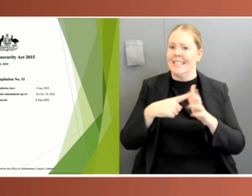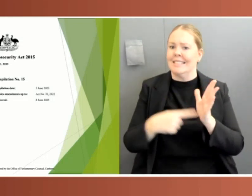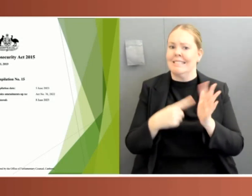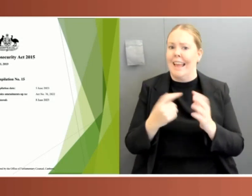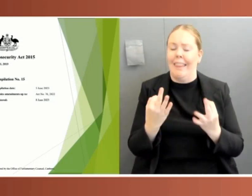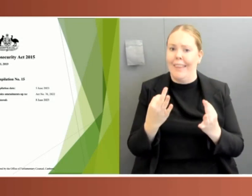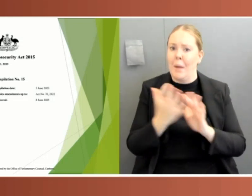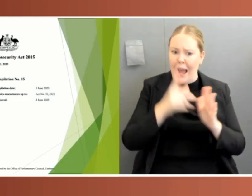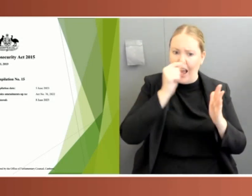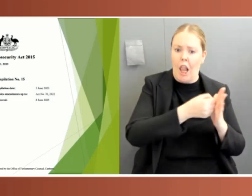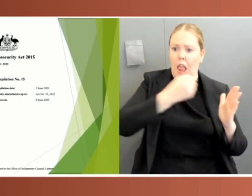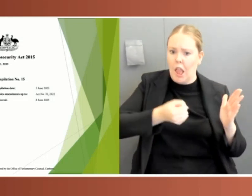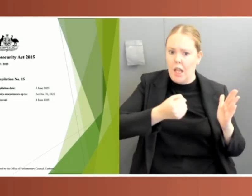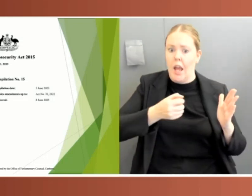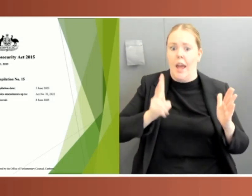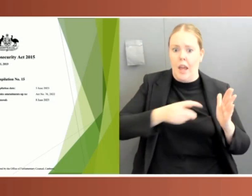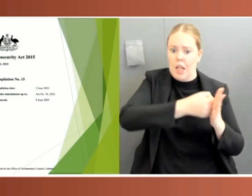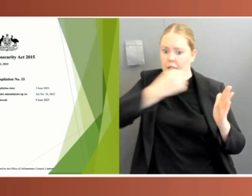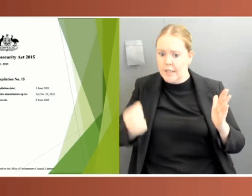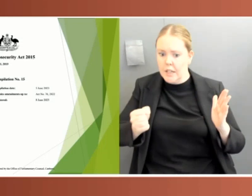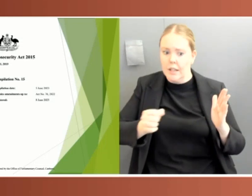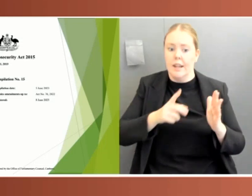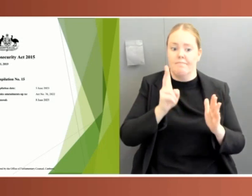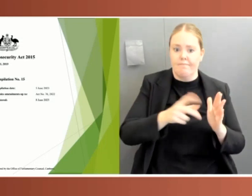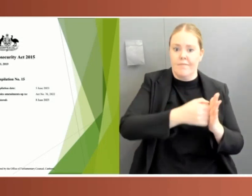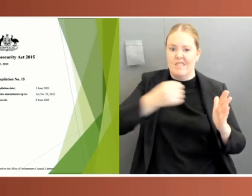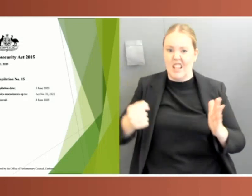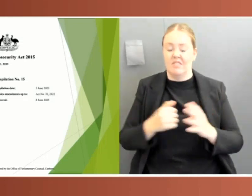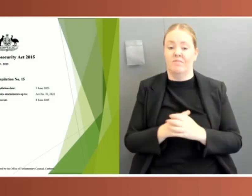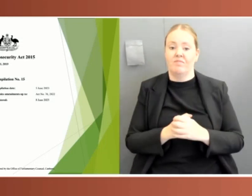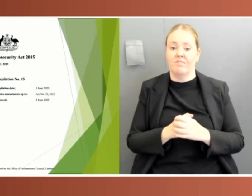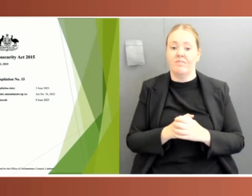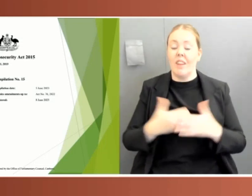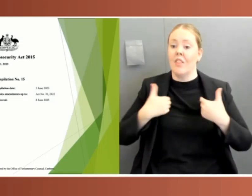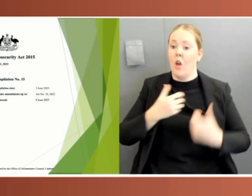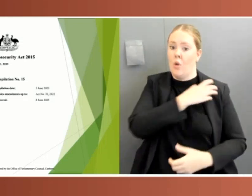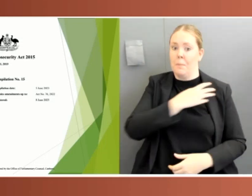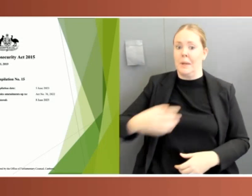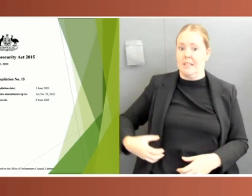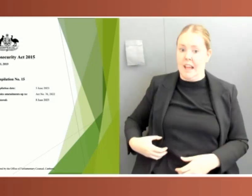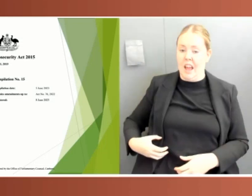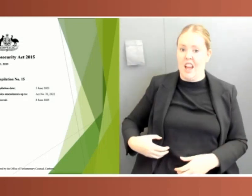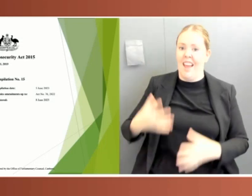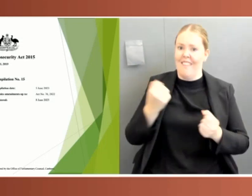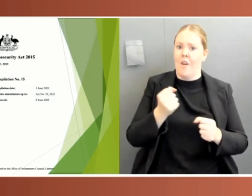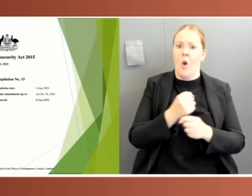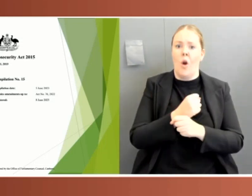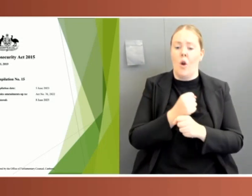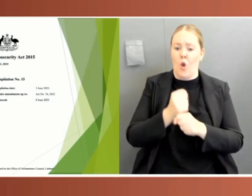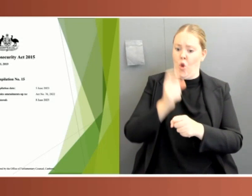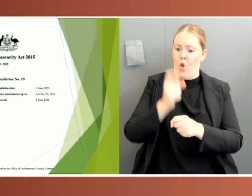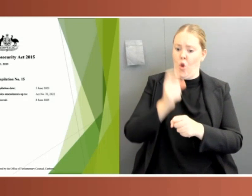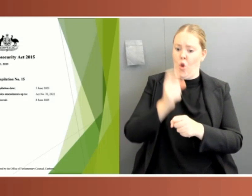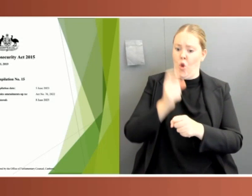Prime Minister. The law permits the Health Minister to determine any requirement and make any direction they believe is necessary to prevent or control the entry,